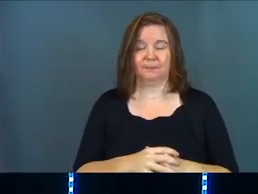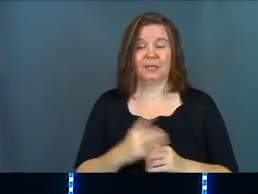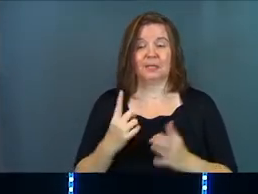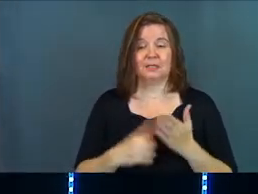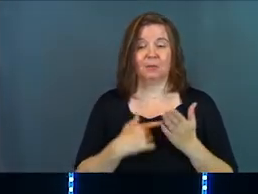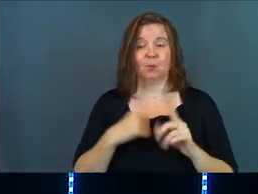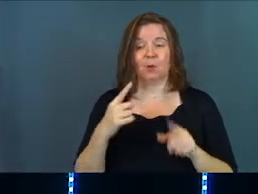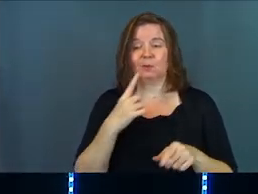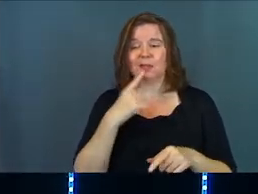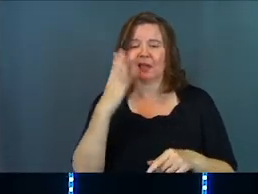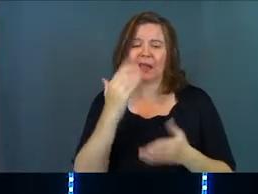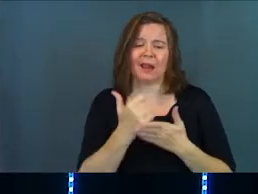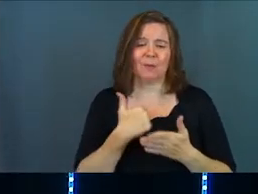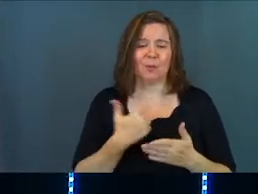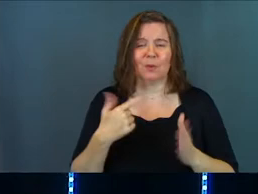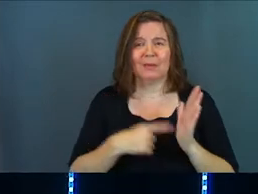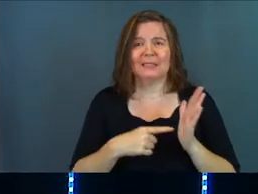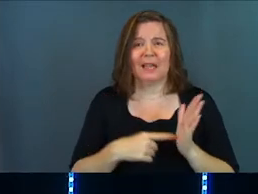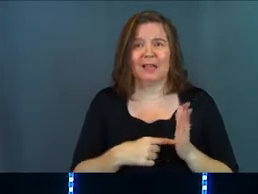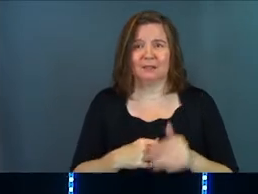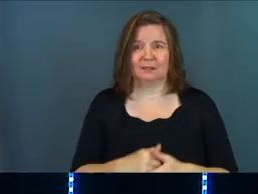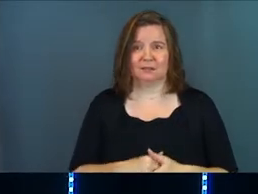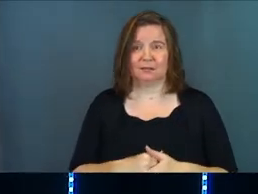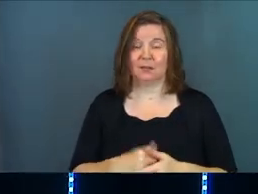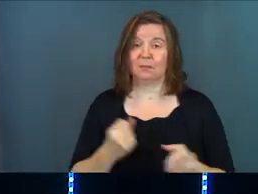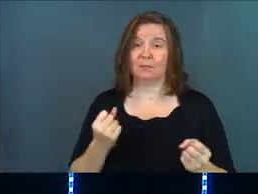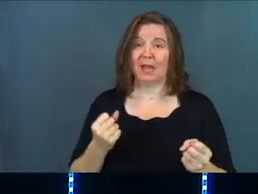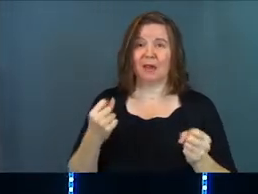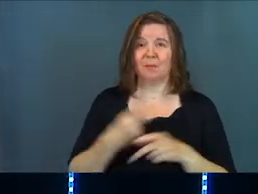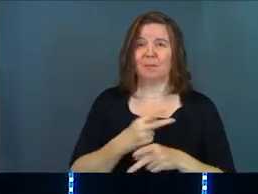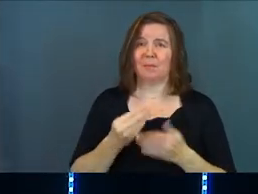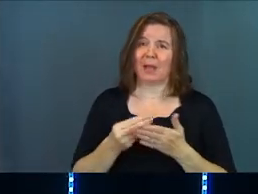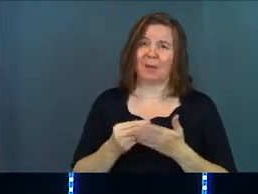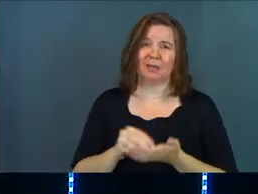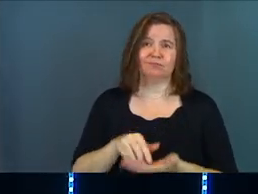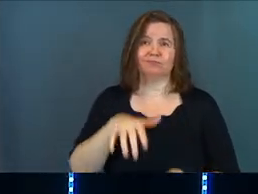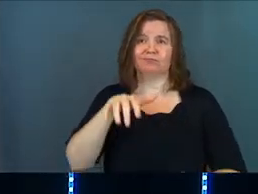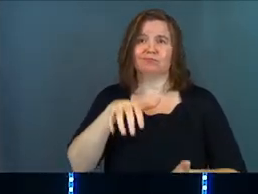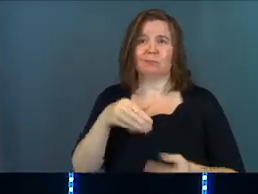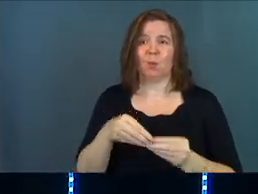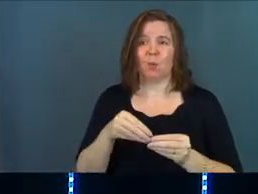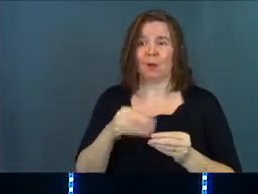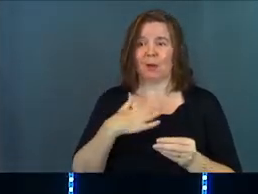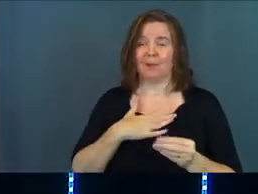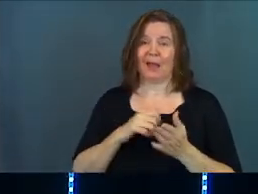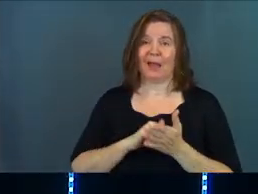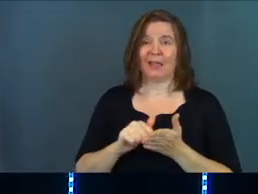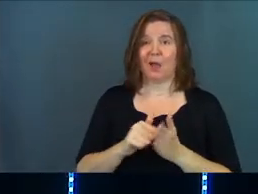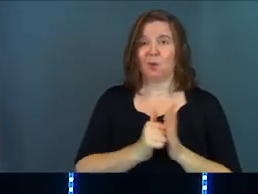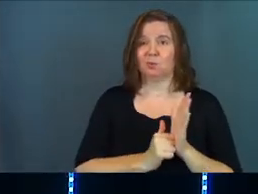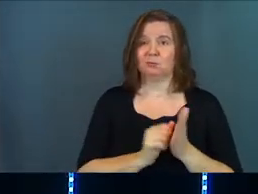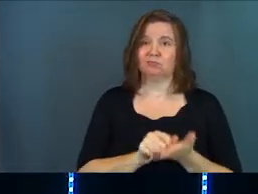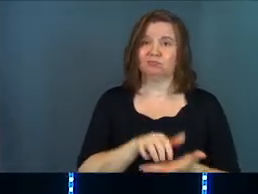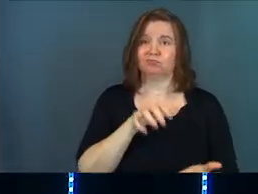Sometimes we go and we say, God, help me with my debt and multiply my money, God, my accounts.